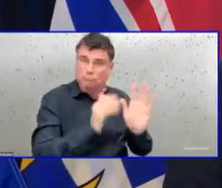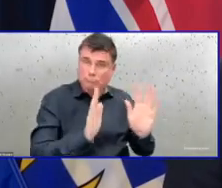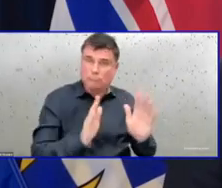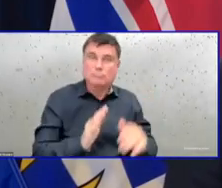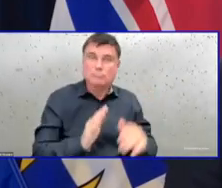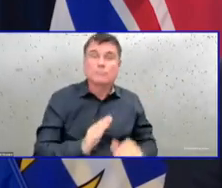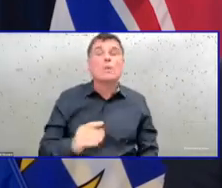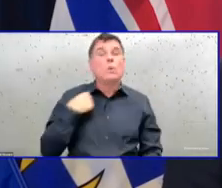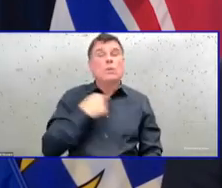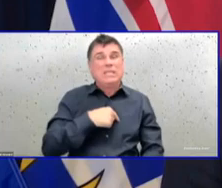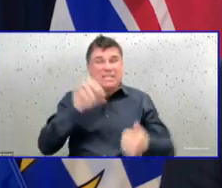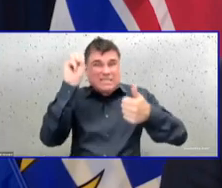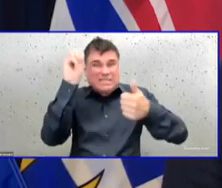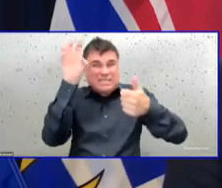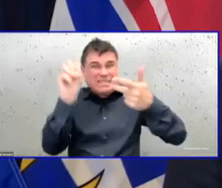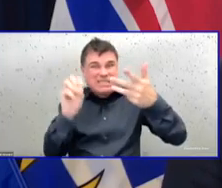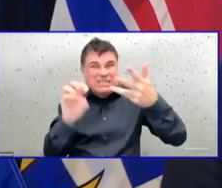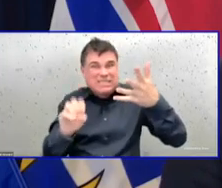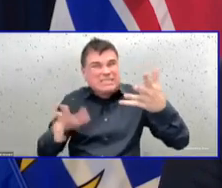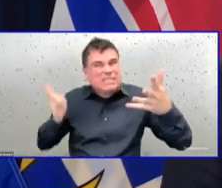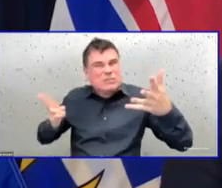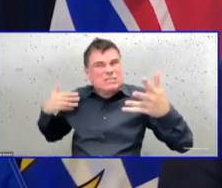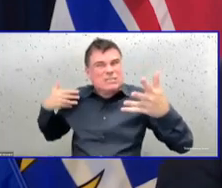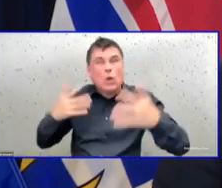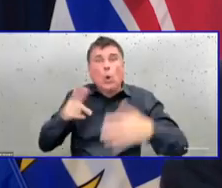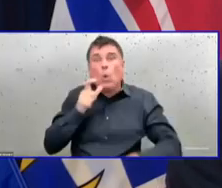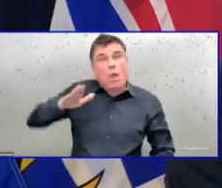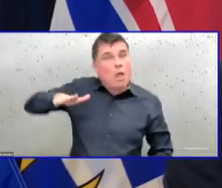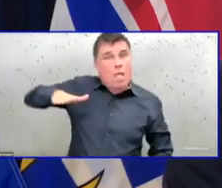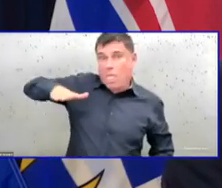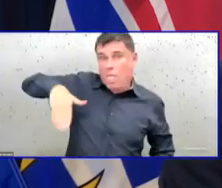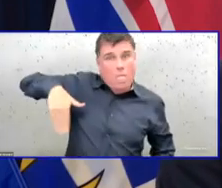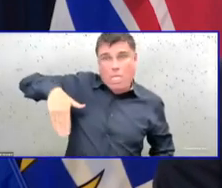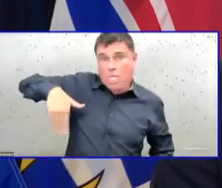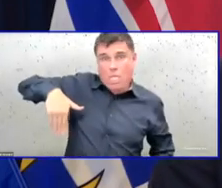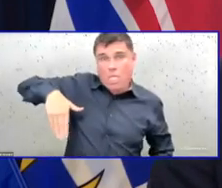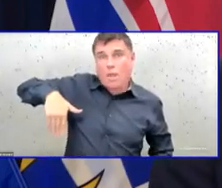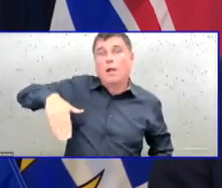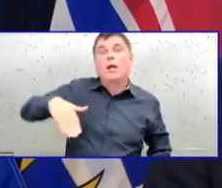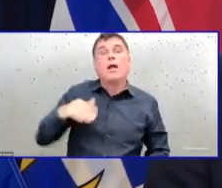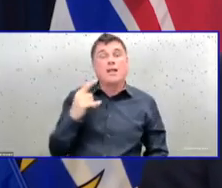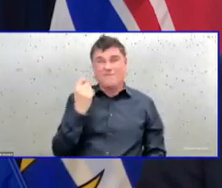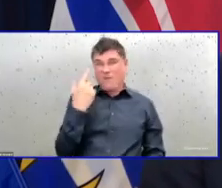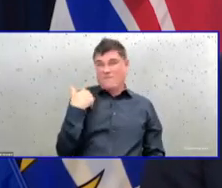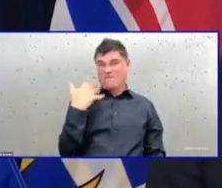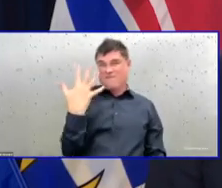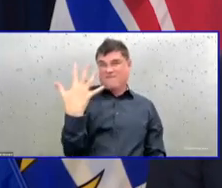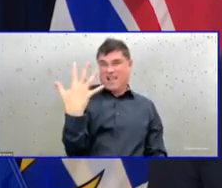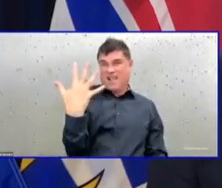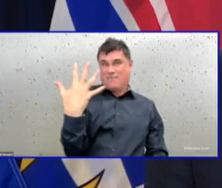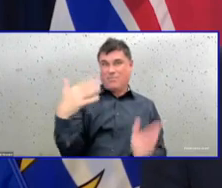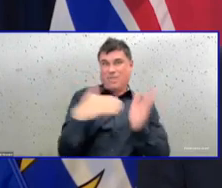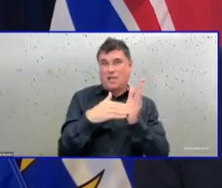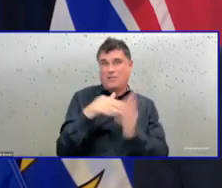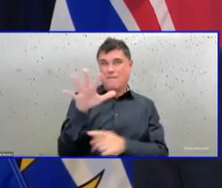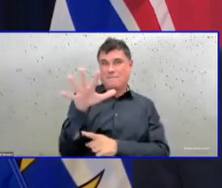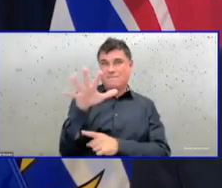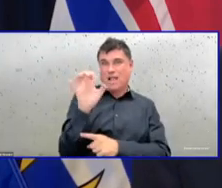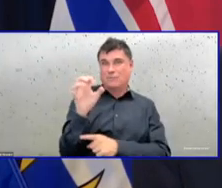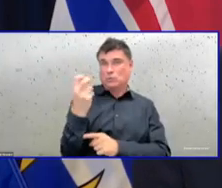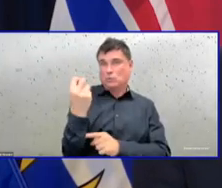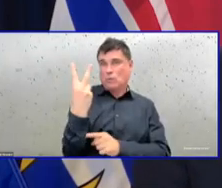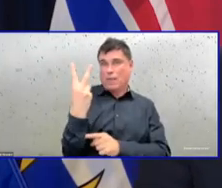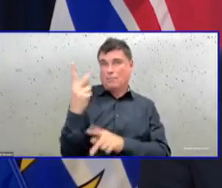,512. There has been, of course, some data cleanups since then. But also a lot of people have got